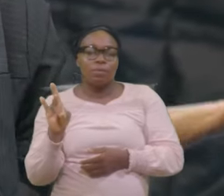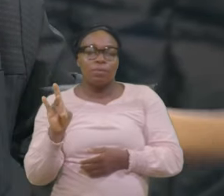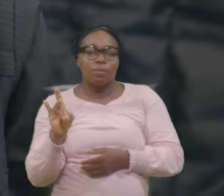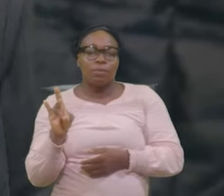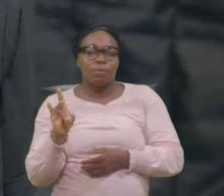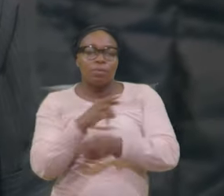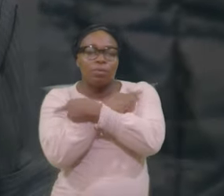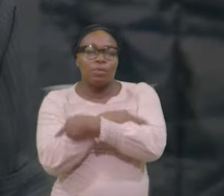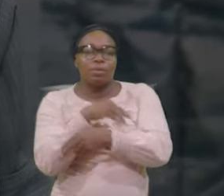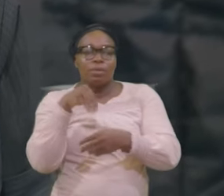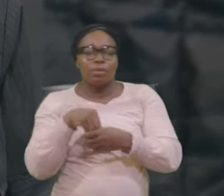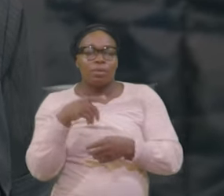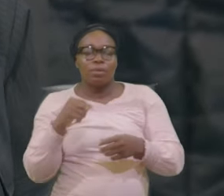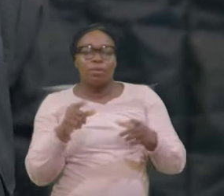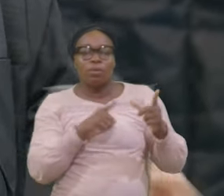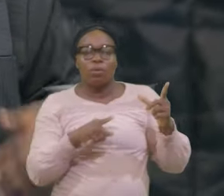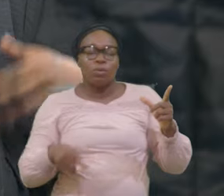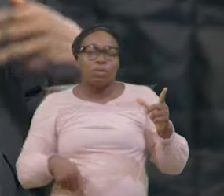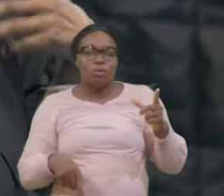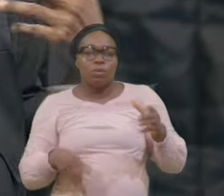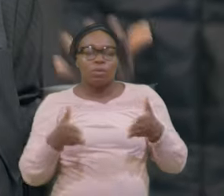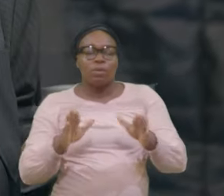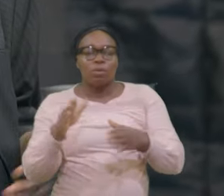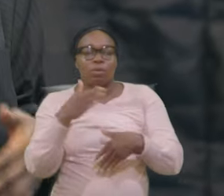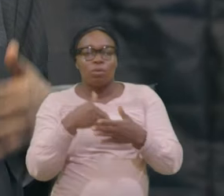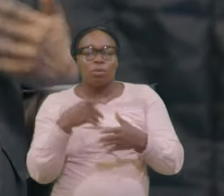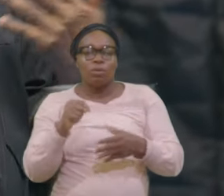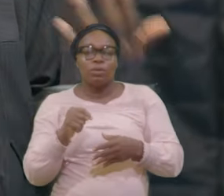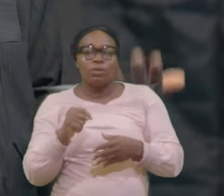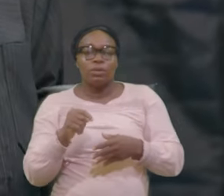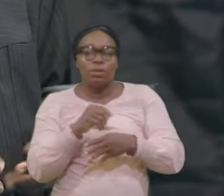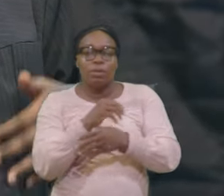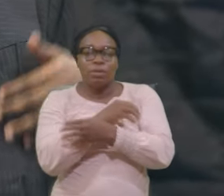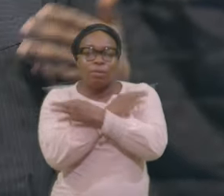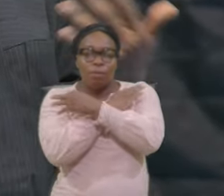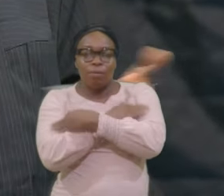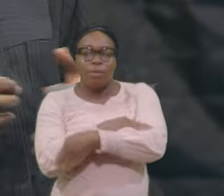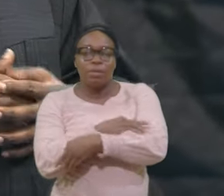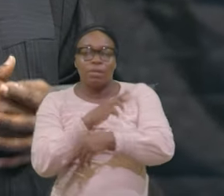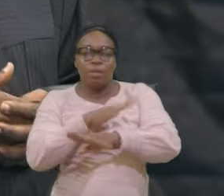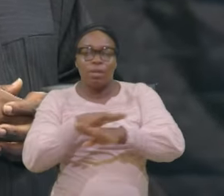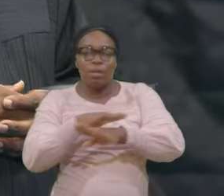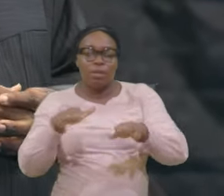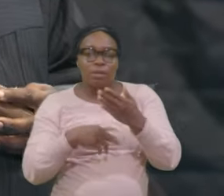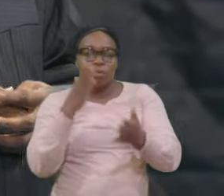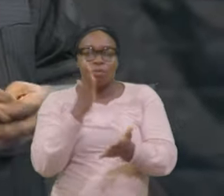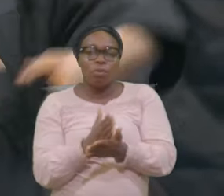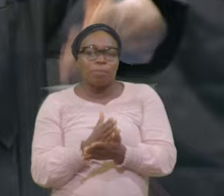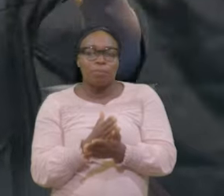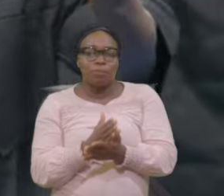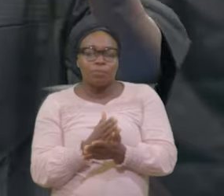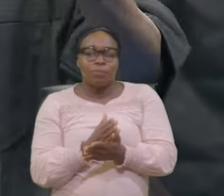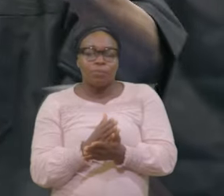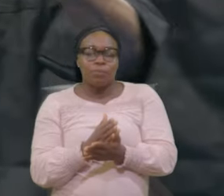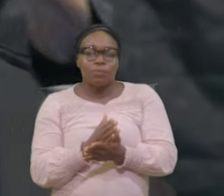restlessness Let it stop All the agitation In the heart In the mind Let it stop